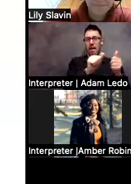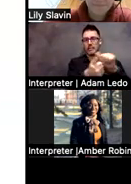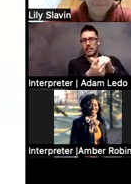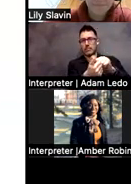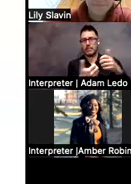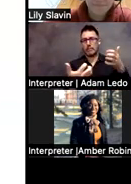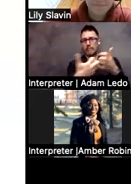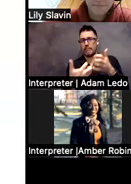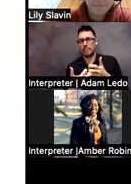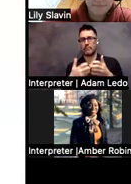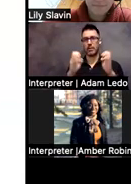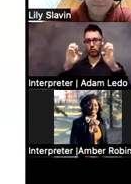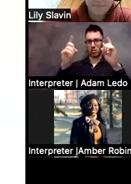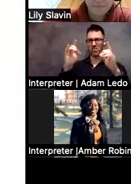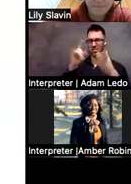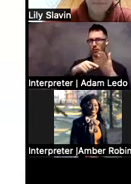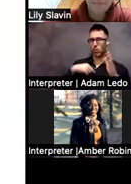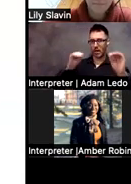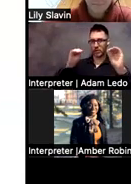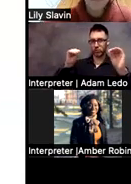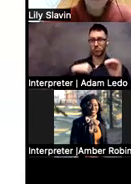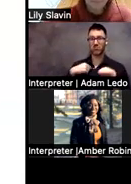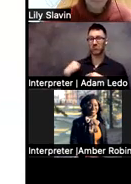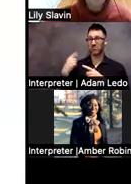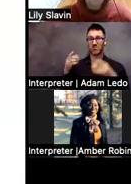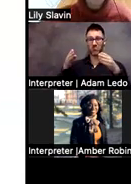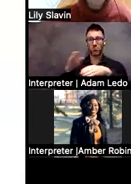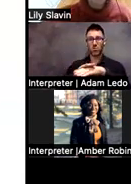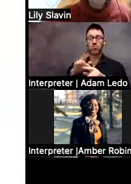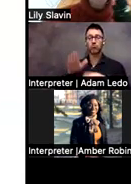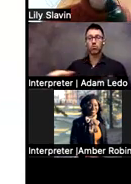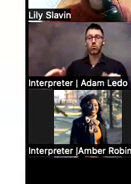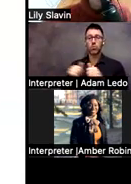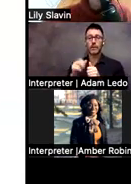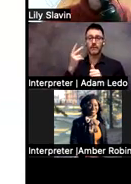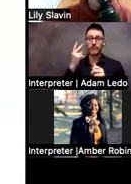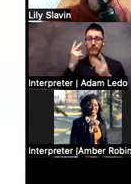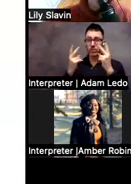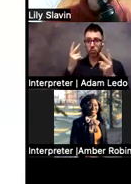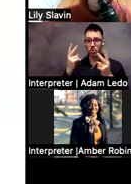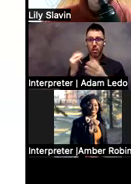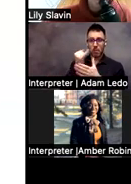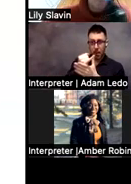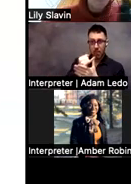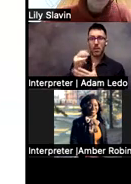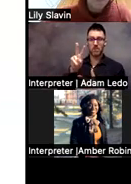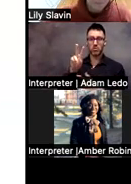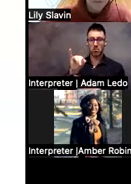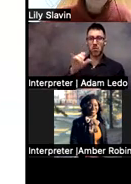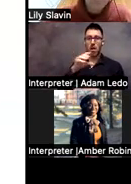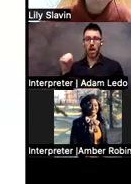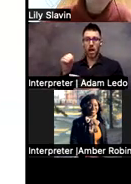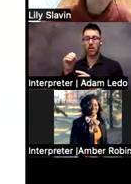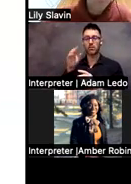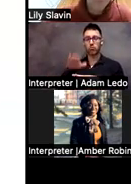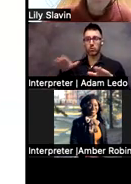always on children with visual impairments and children who are deafblind. I founded Camp Abilities in 1996.